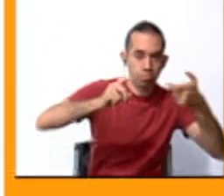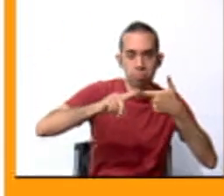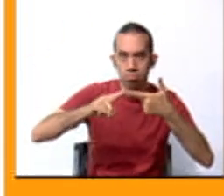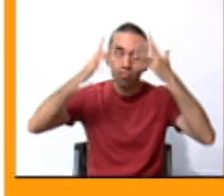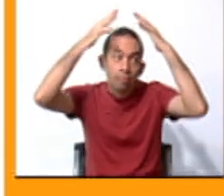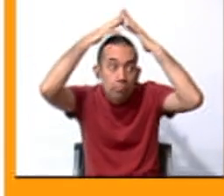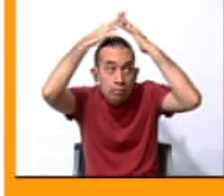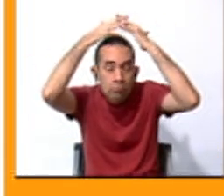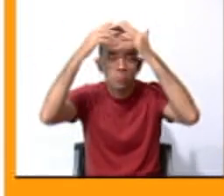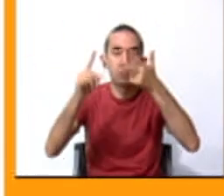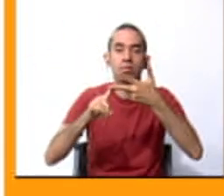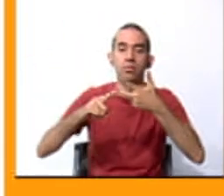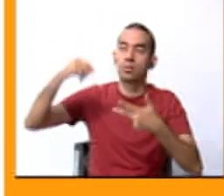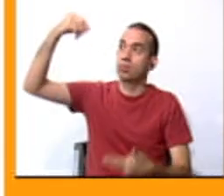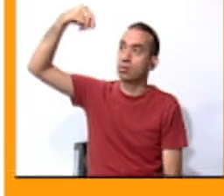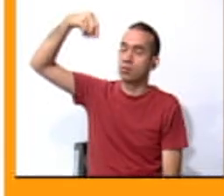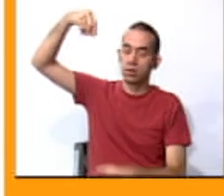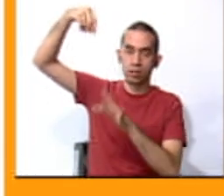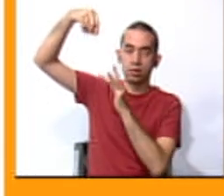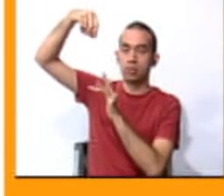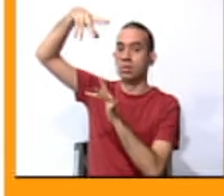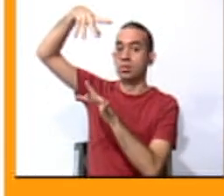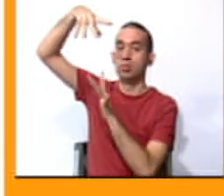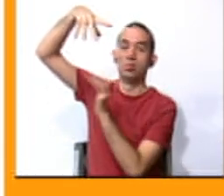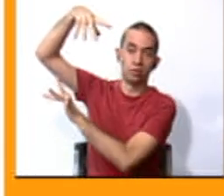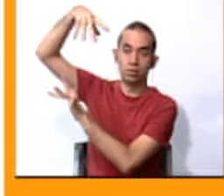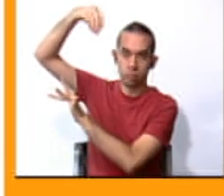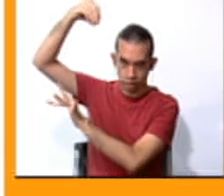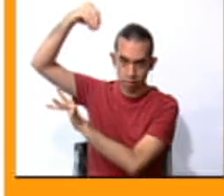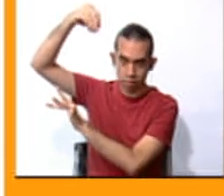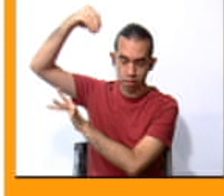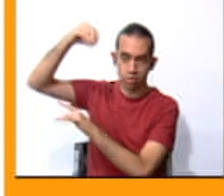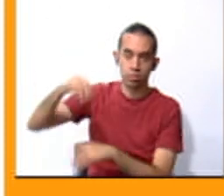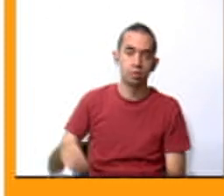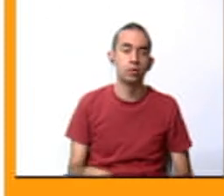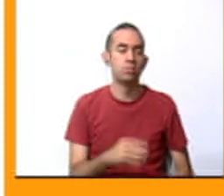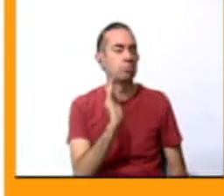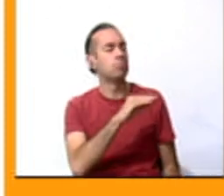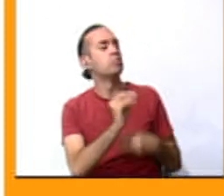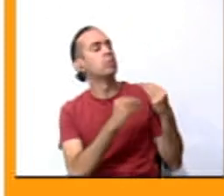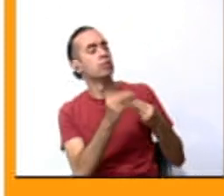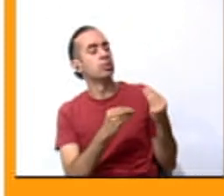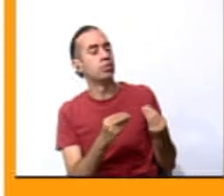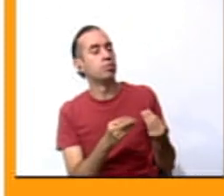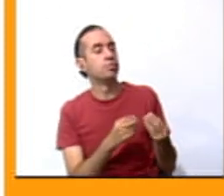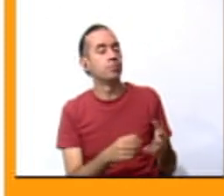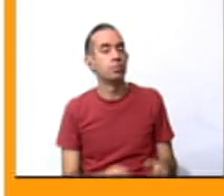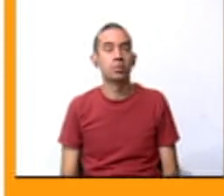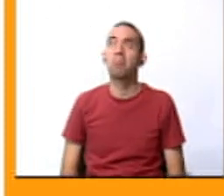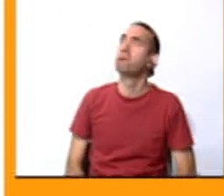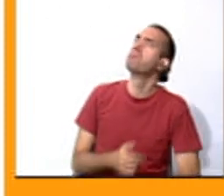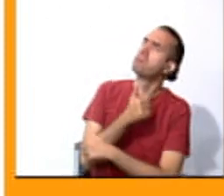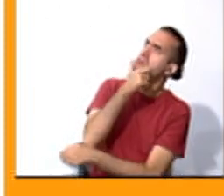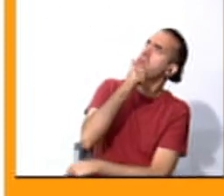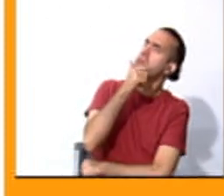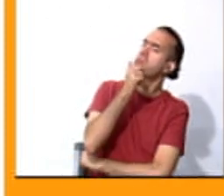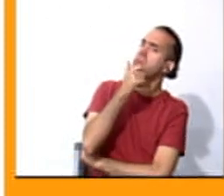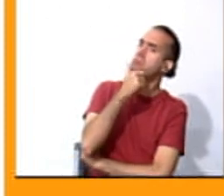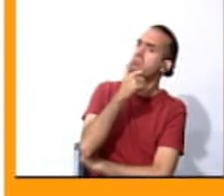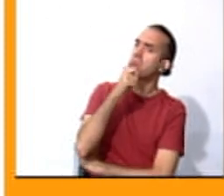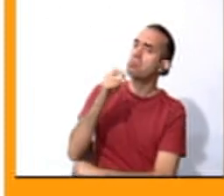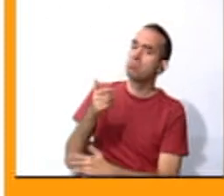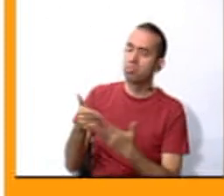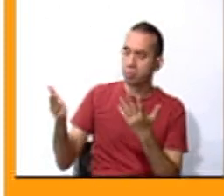or turn off electricity. Daniela, what can you do in case of a flood? Let me see. Raise